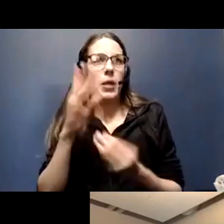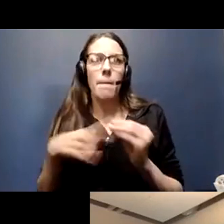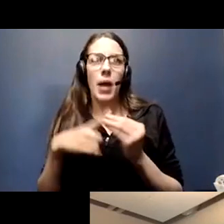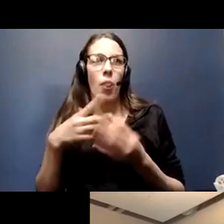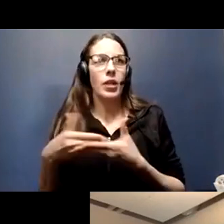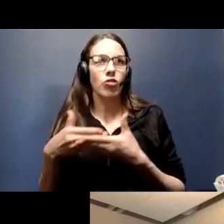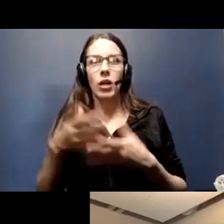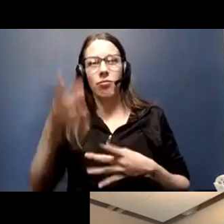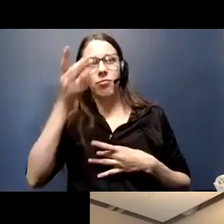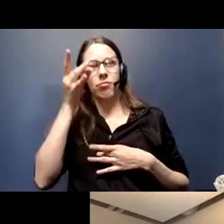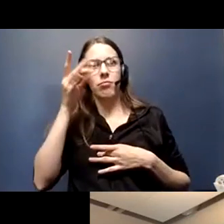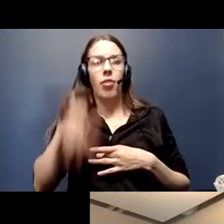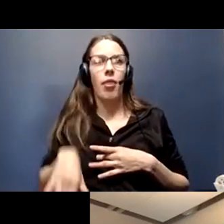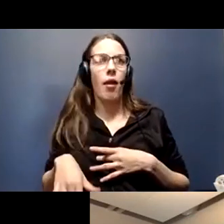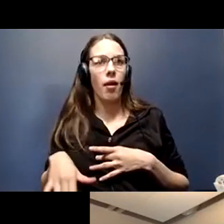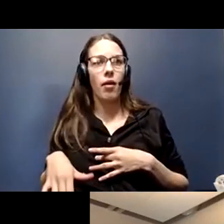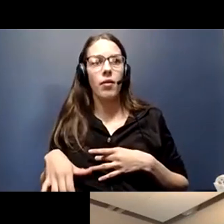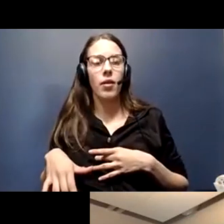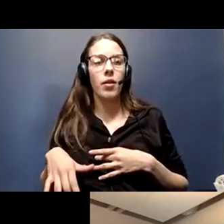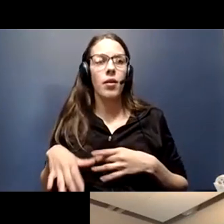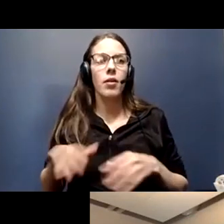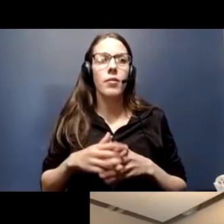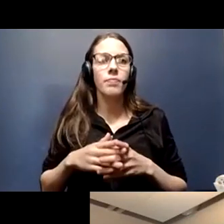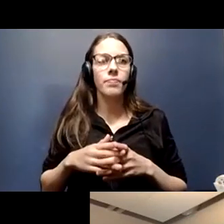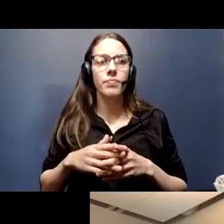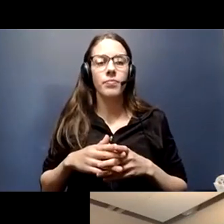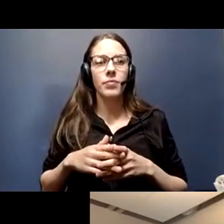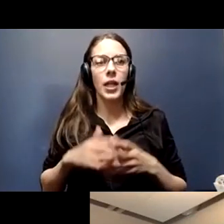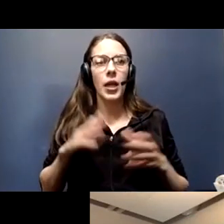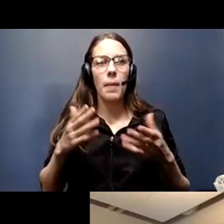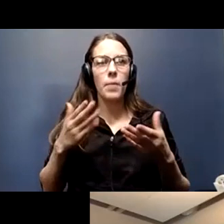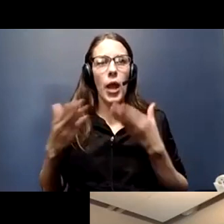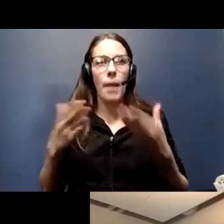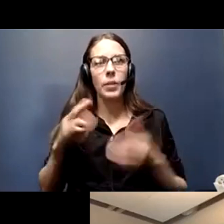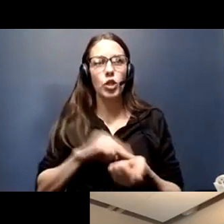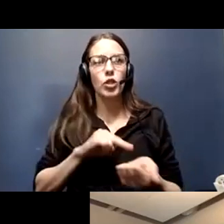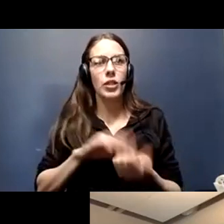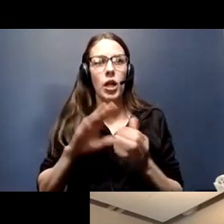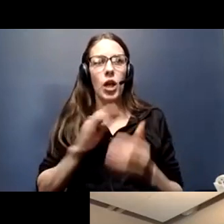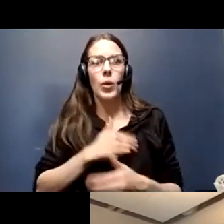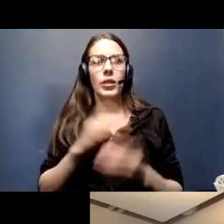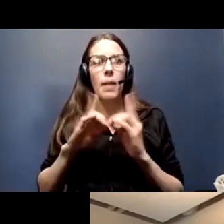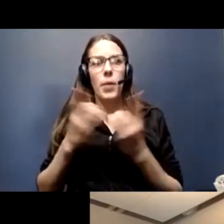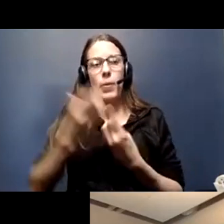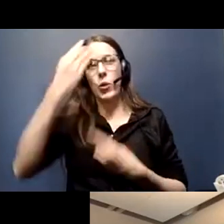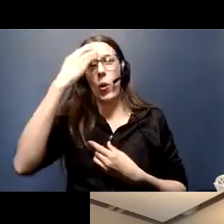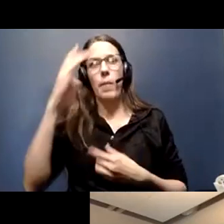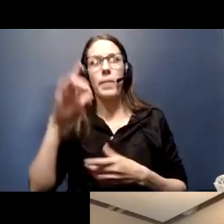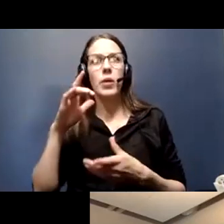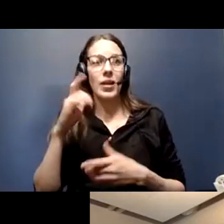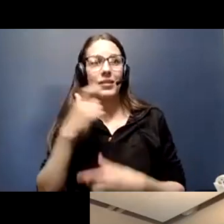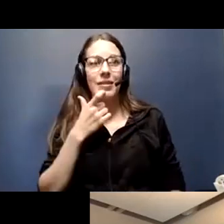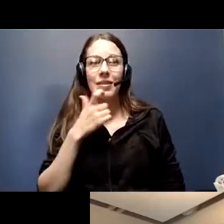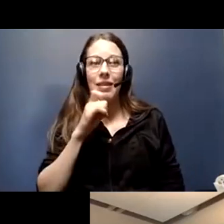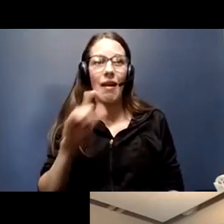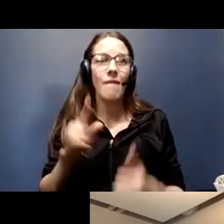child contracted it in front of me. Perhaps the nurses in our department know, but what I would say is this is not